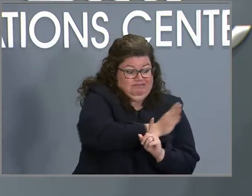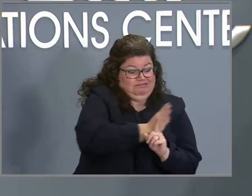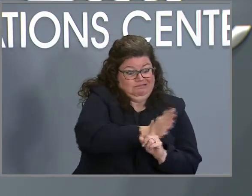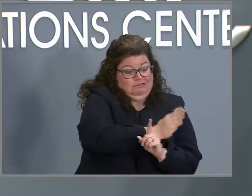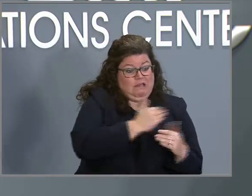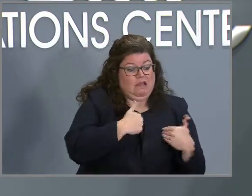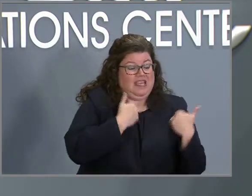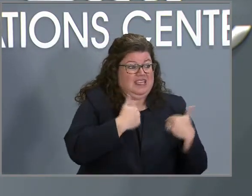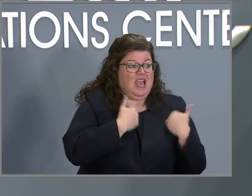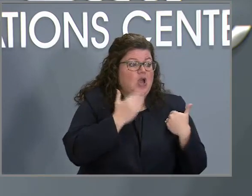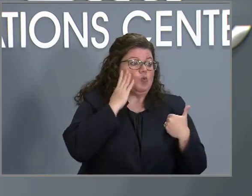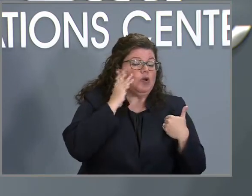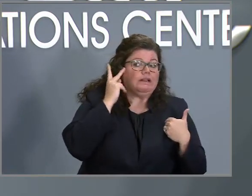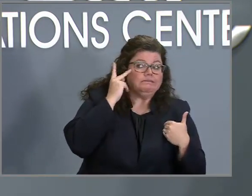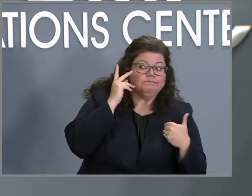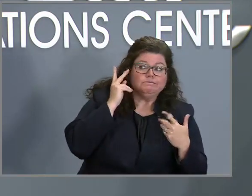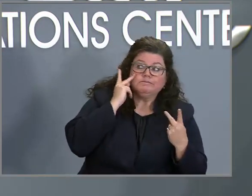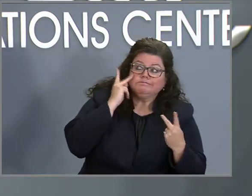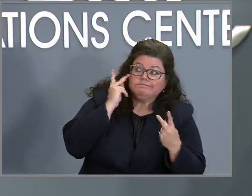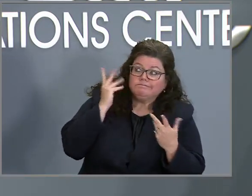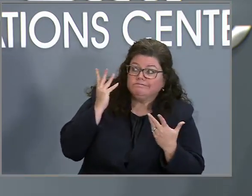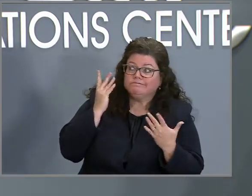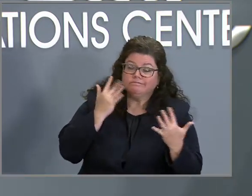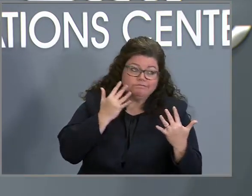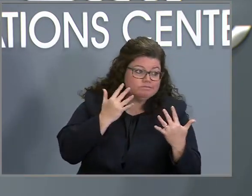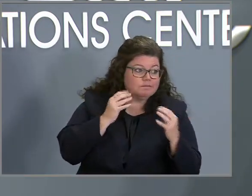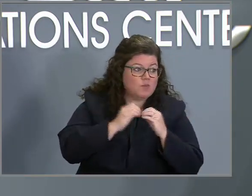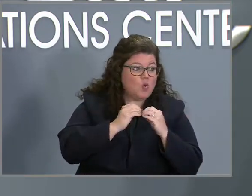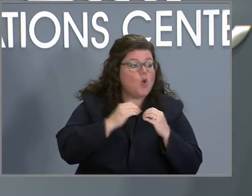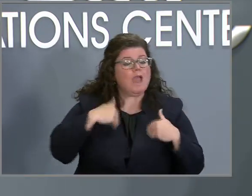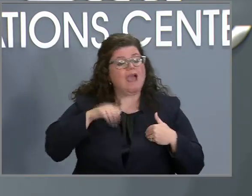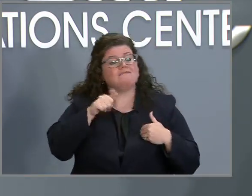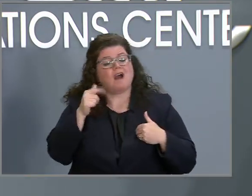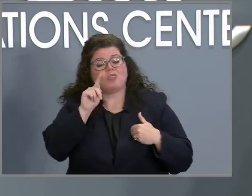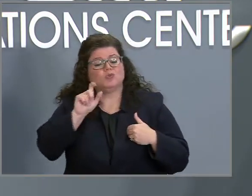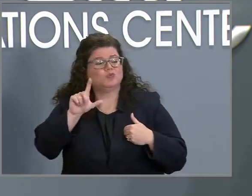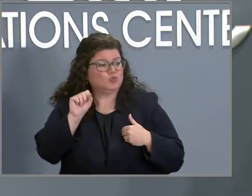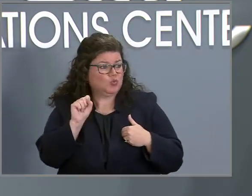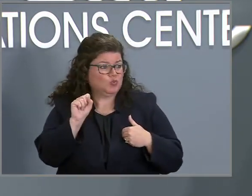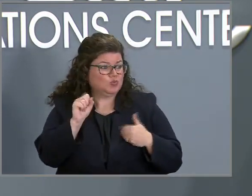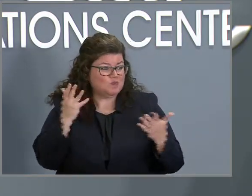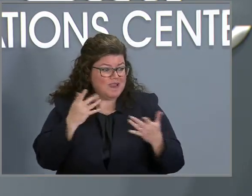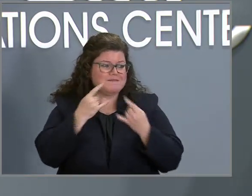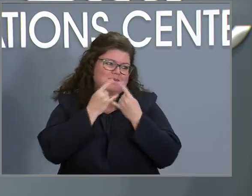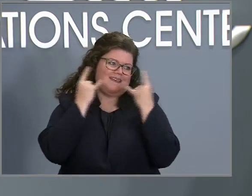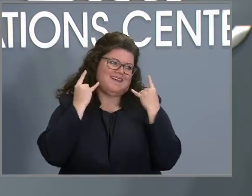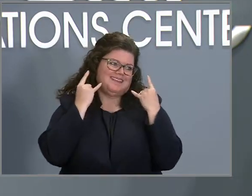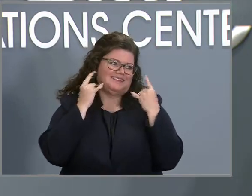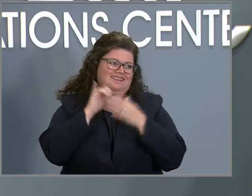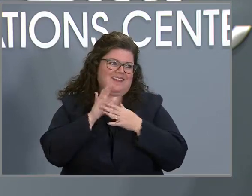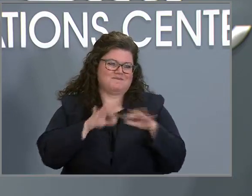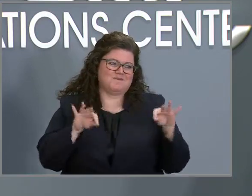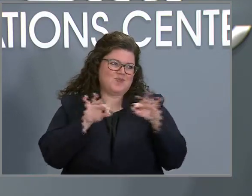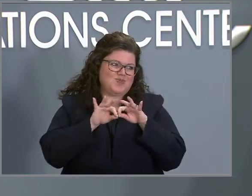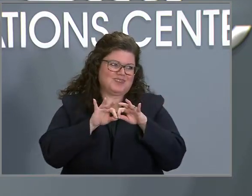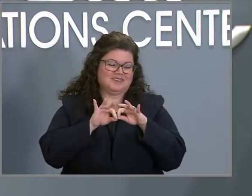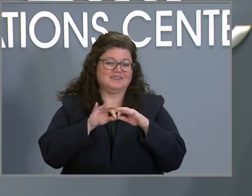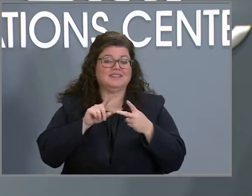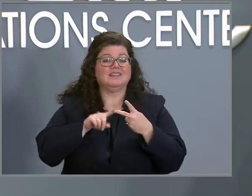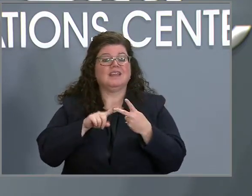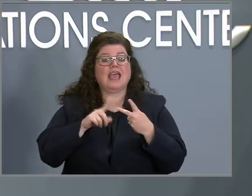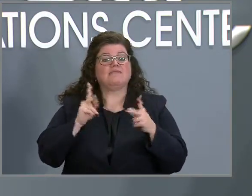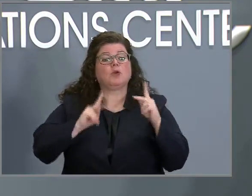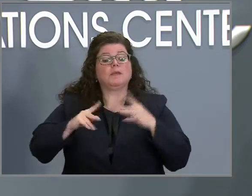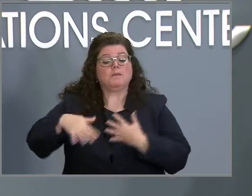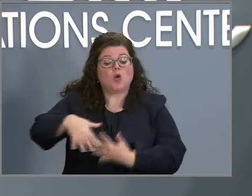so we'll hear further until then we, you know, have existing other tools at work, masking being one of those really important tools. It's also really important for those